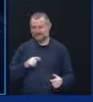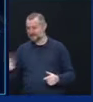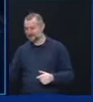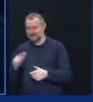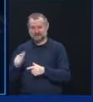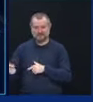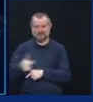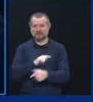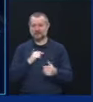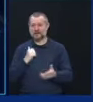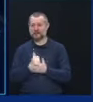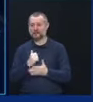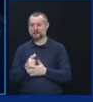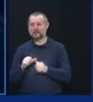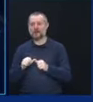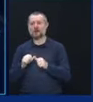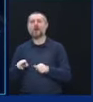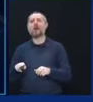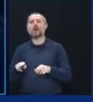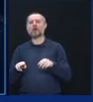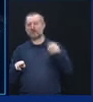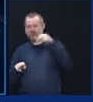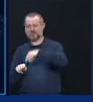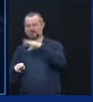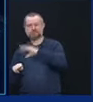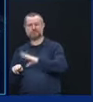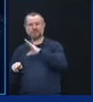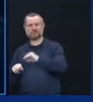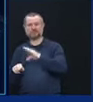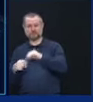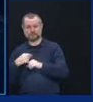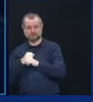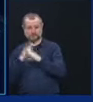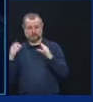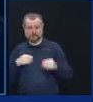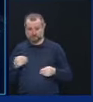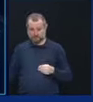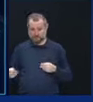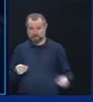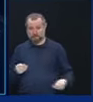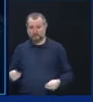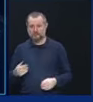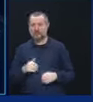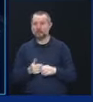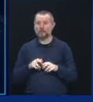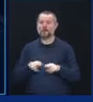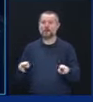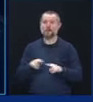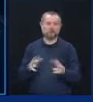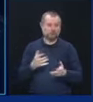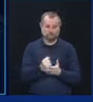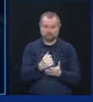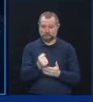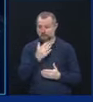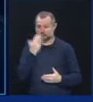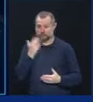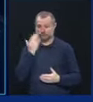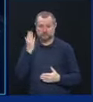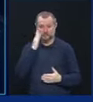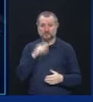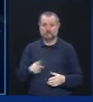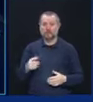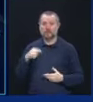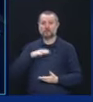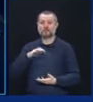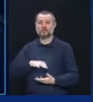This is what happens, and the image of just all of these beds filled with individuals lying there with a breathing tube and someone